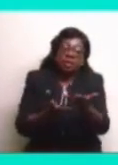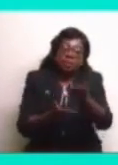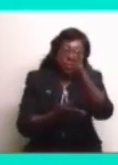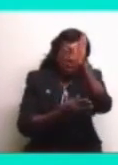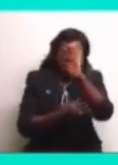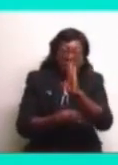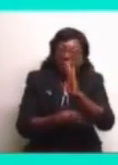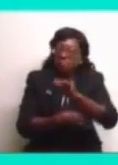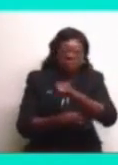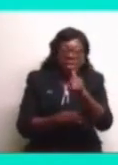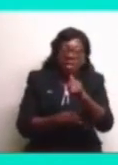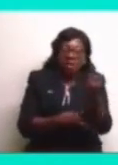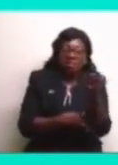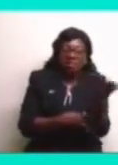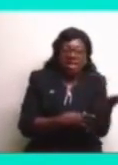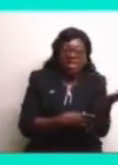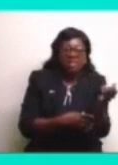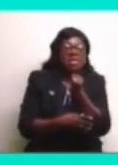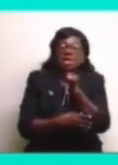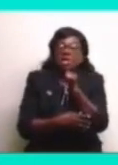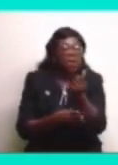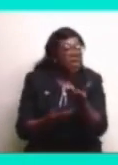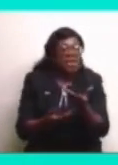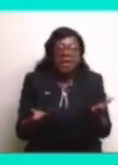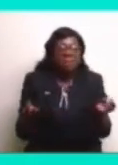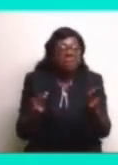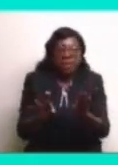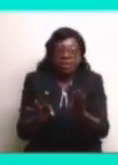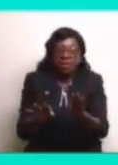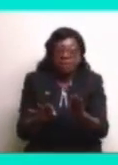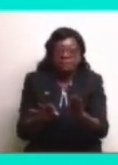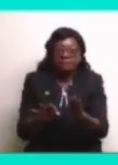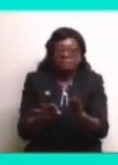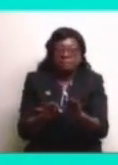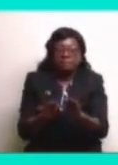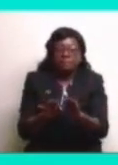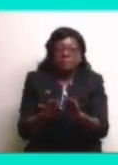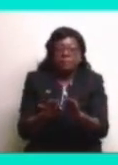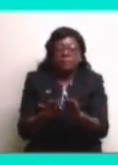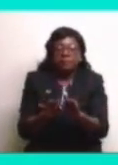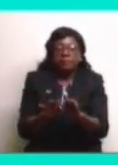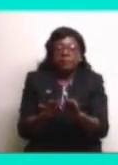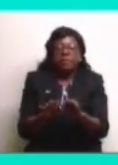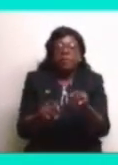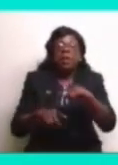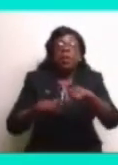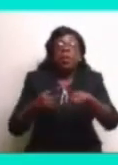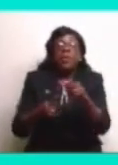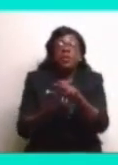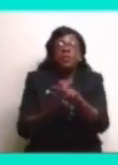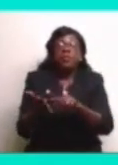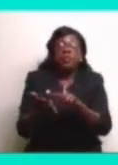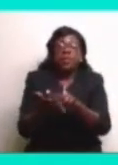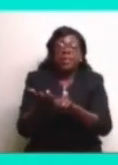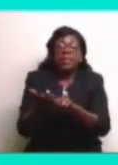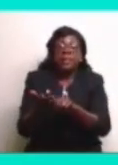phenotype, unimportant. And when you read